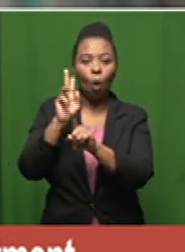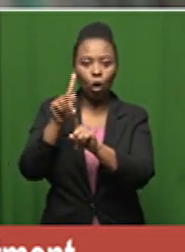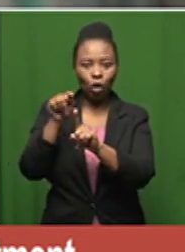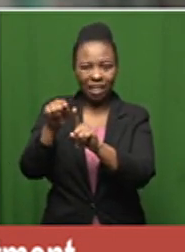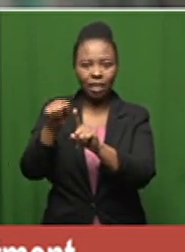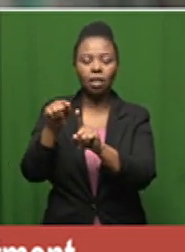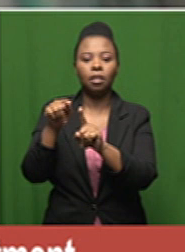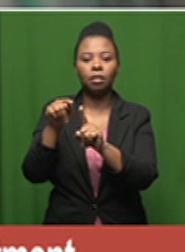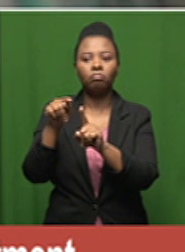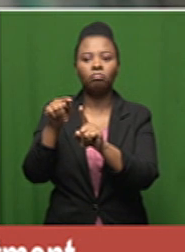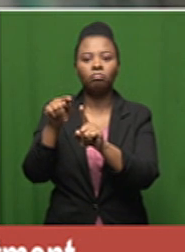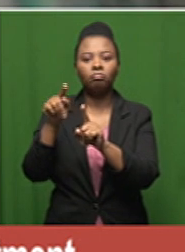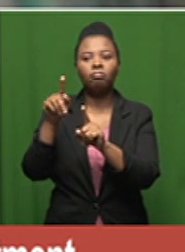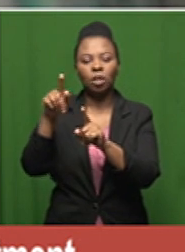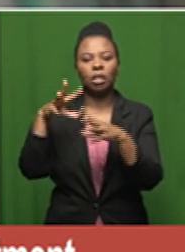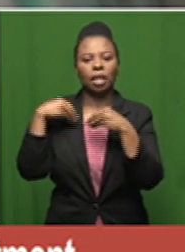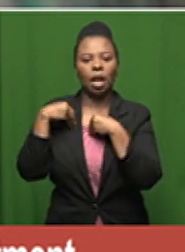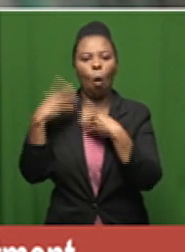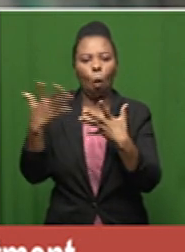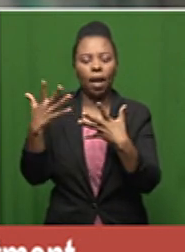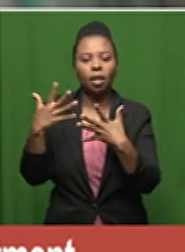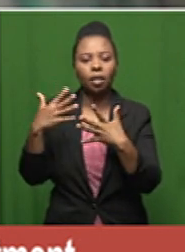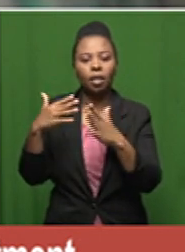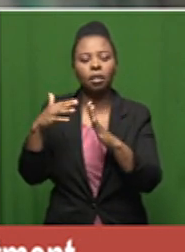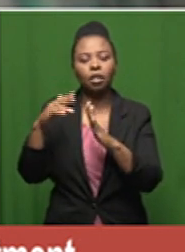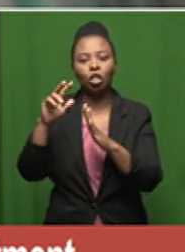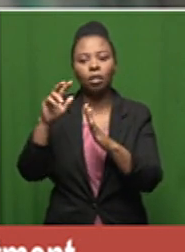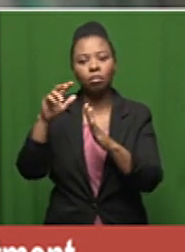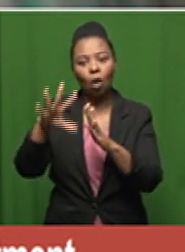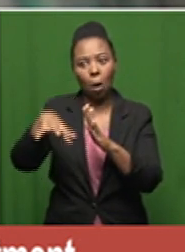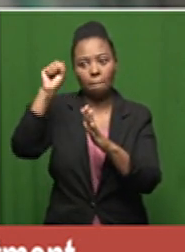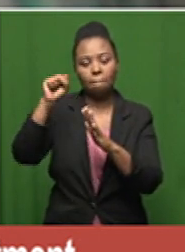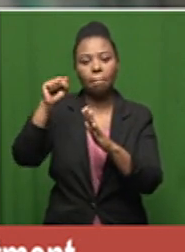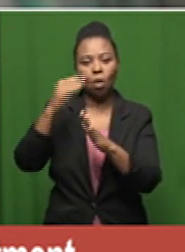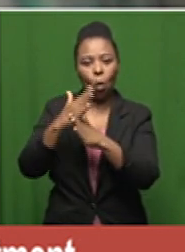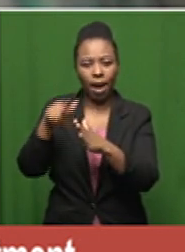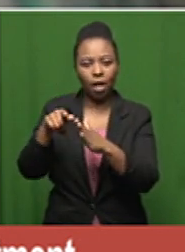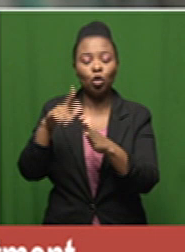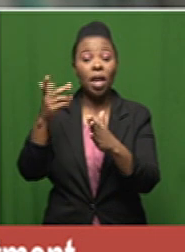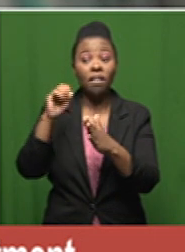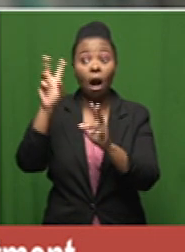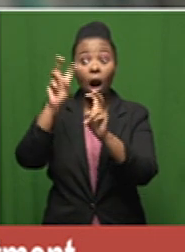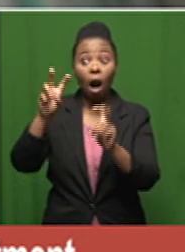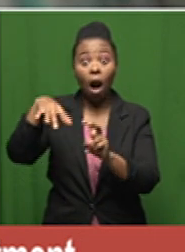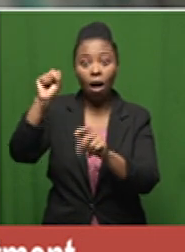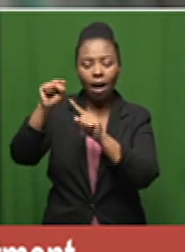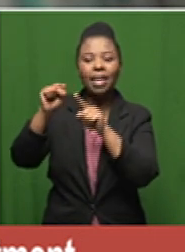to load shedding so if your um electricity stops your oxygen may well stop as well some of them have a